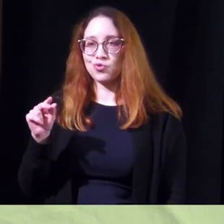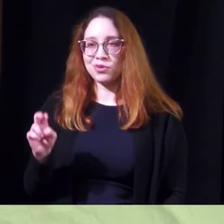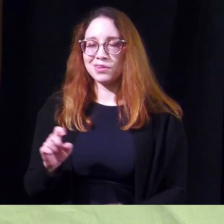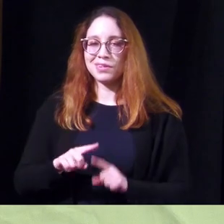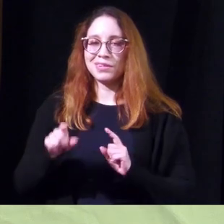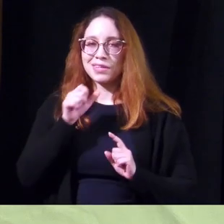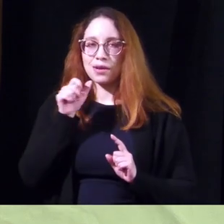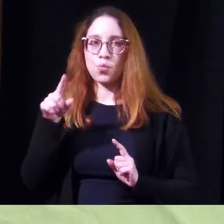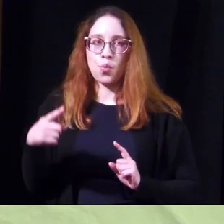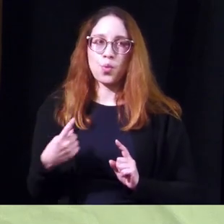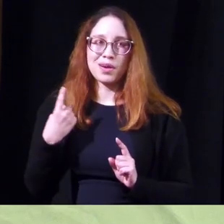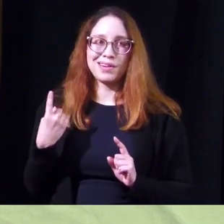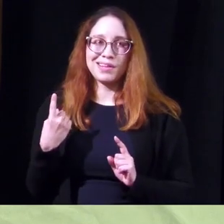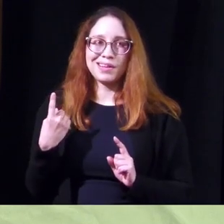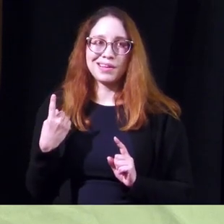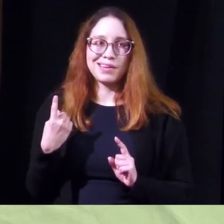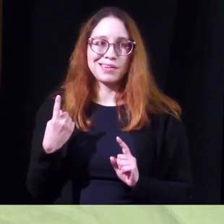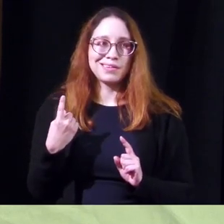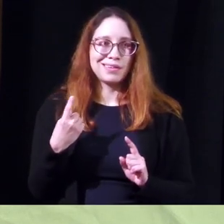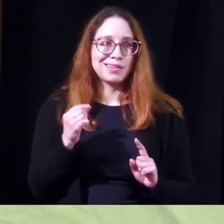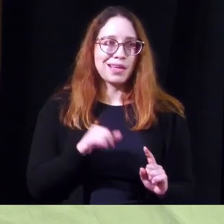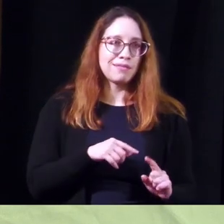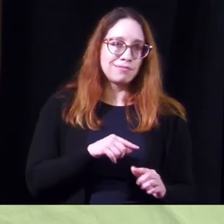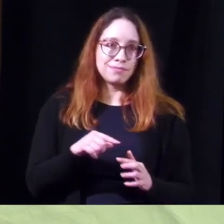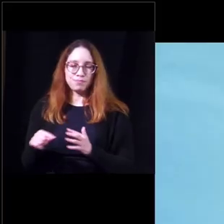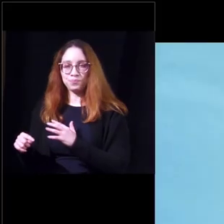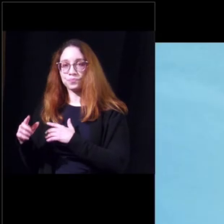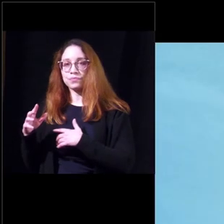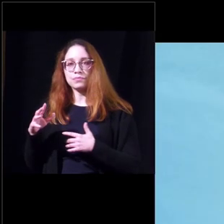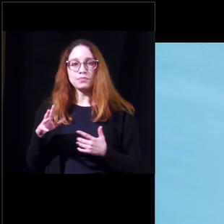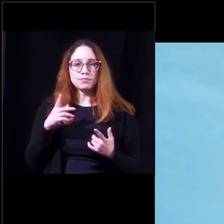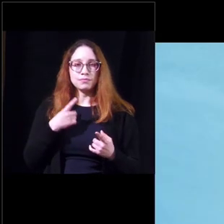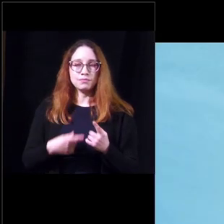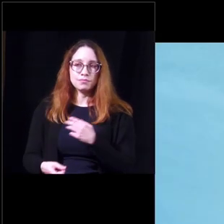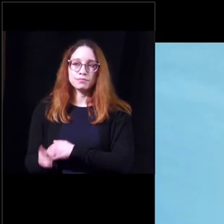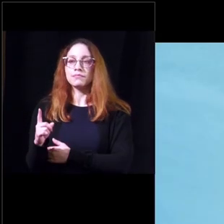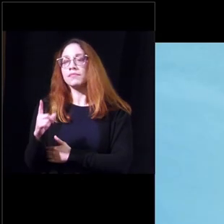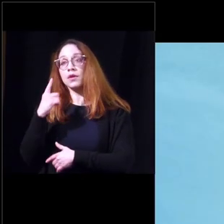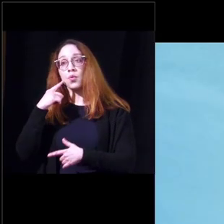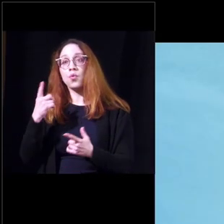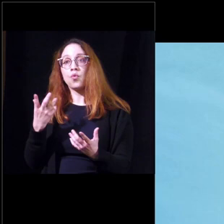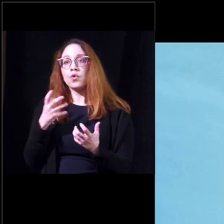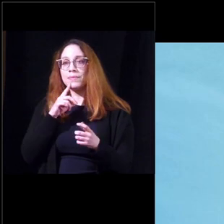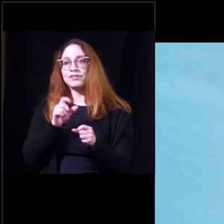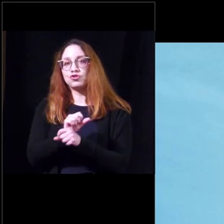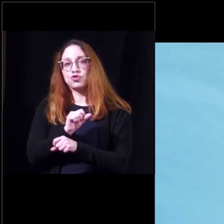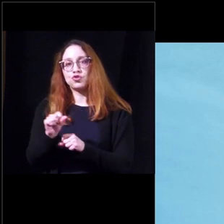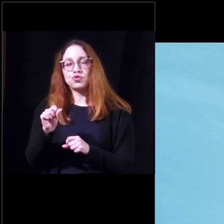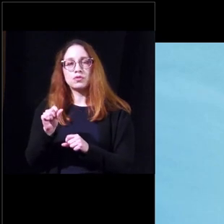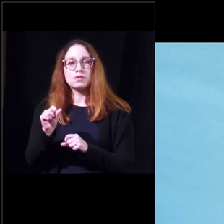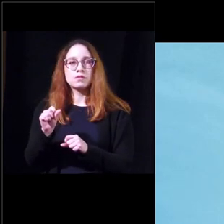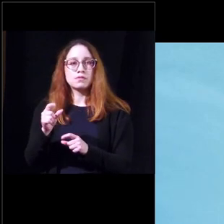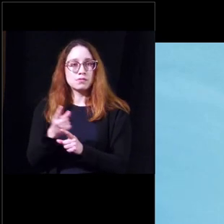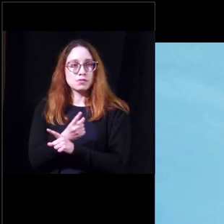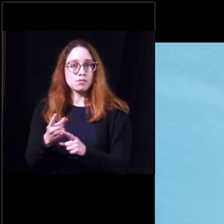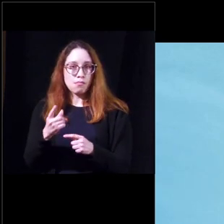not always the the panacea difficulty achieving erection one of the things we want to make sure of is there's adequate blood flow we